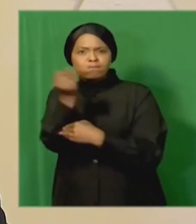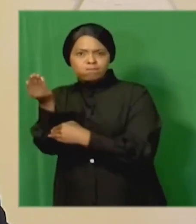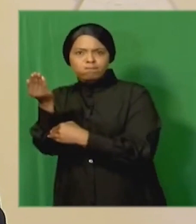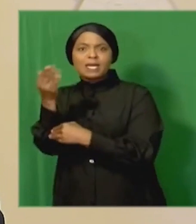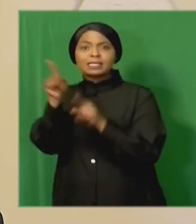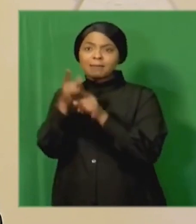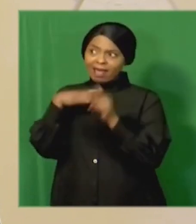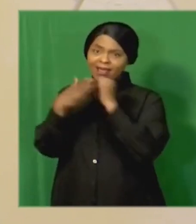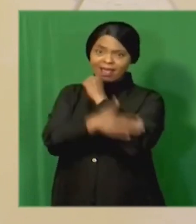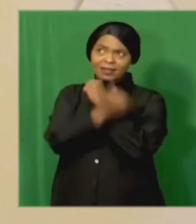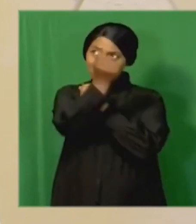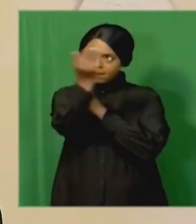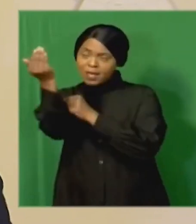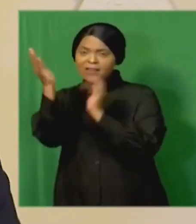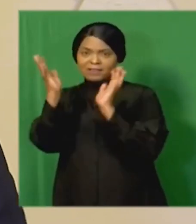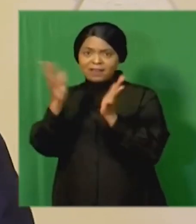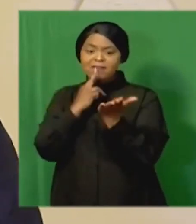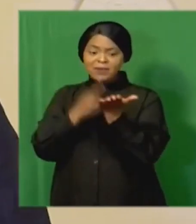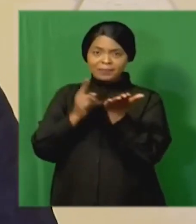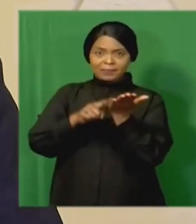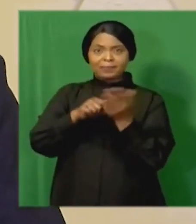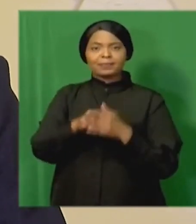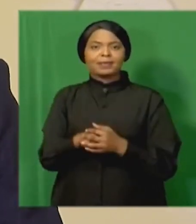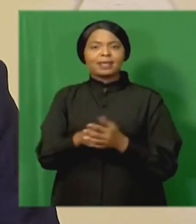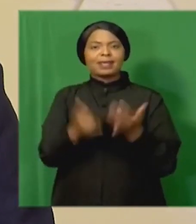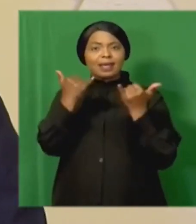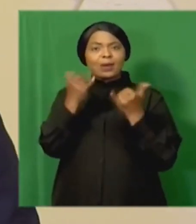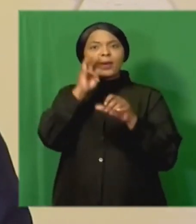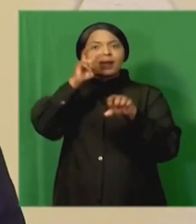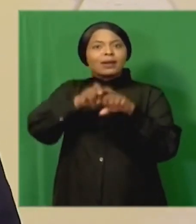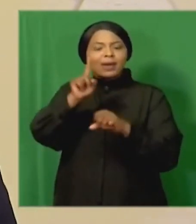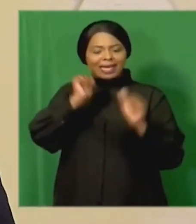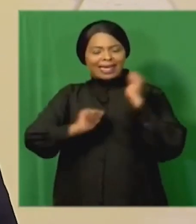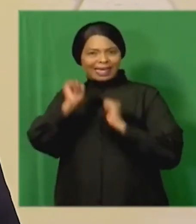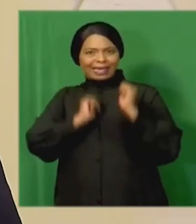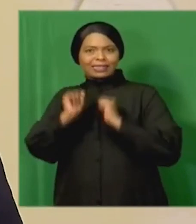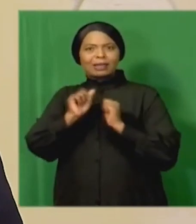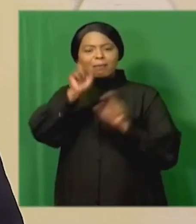countries in addition to recommending actions against the perpetrators of state capture